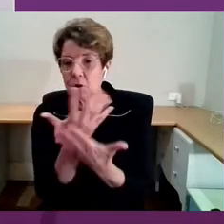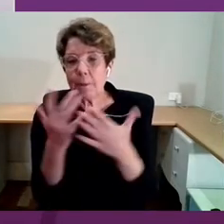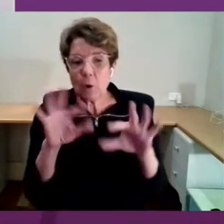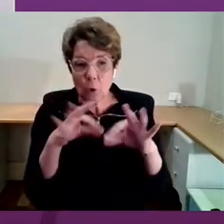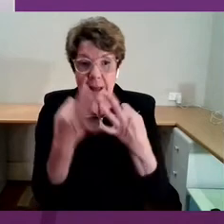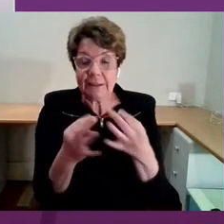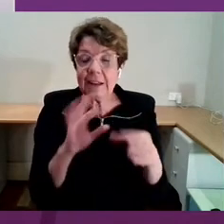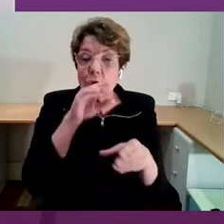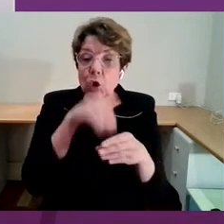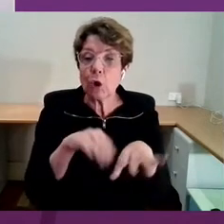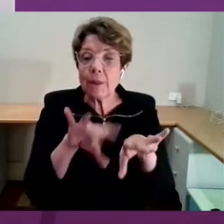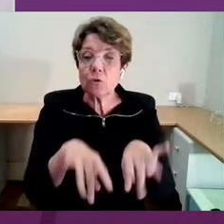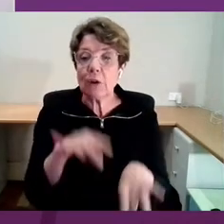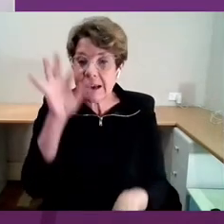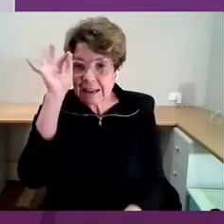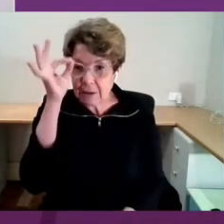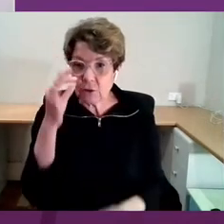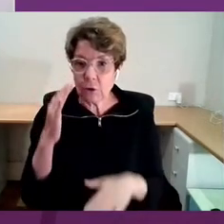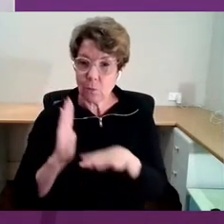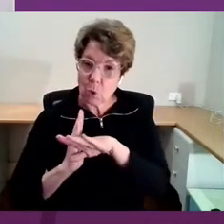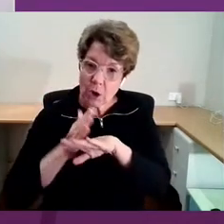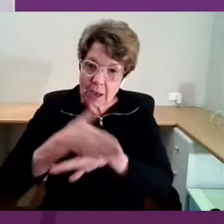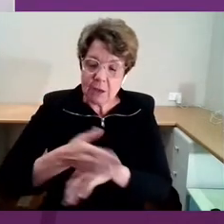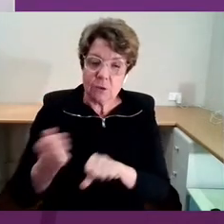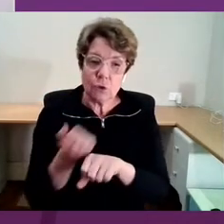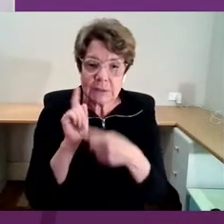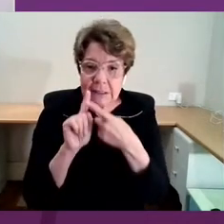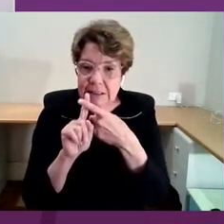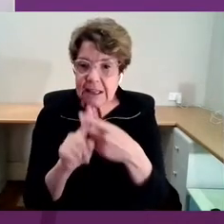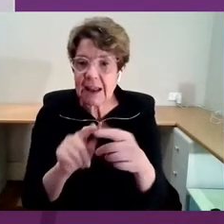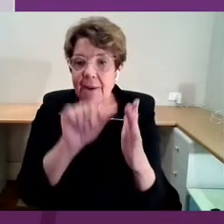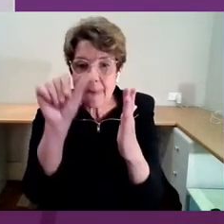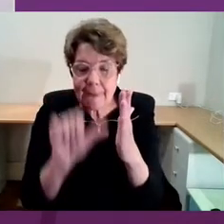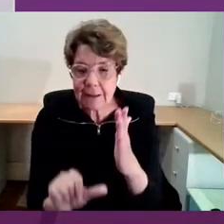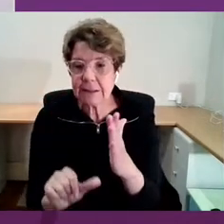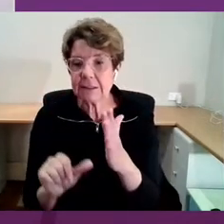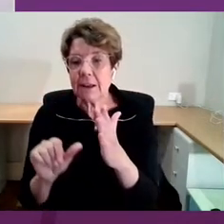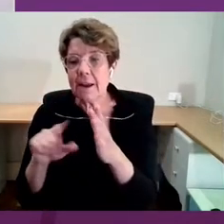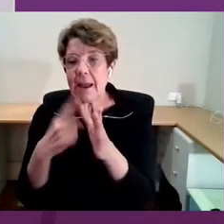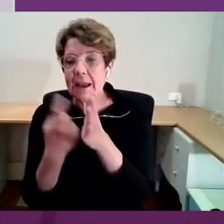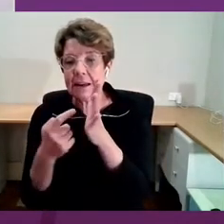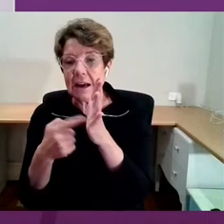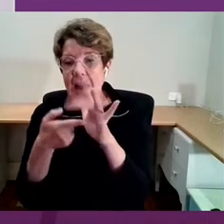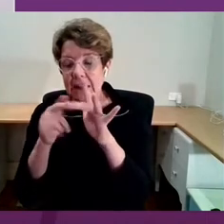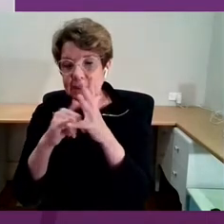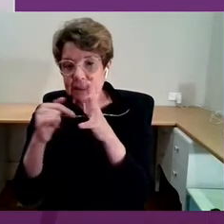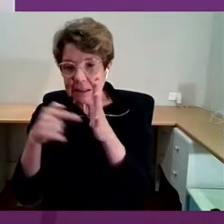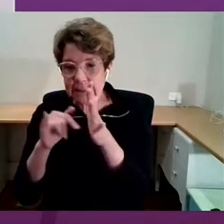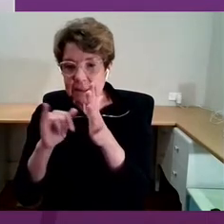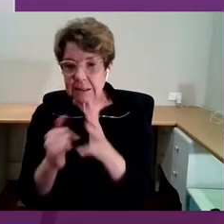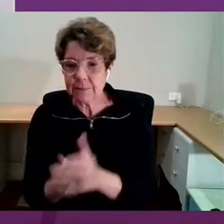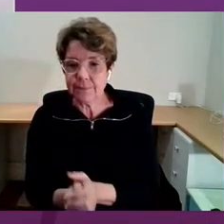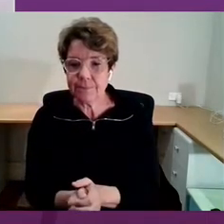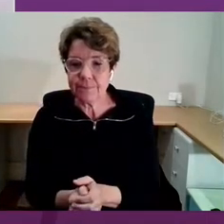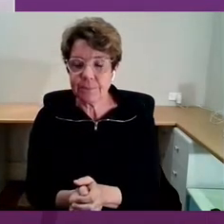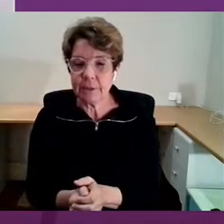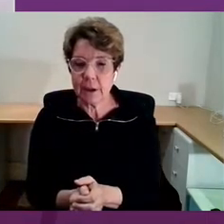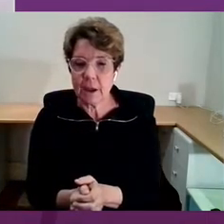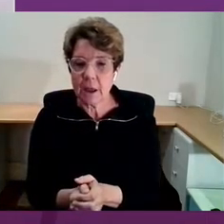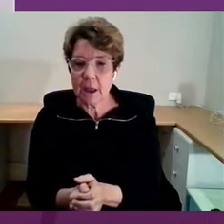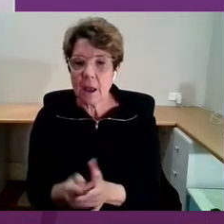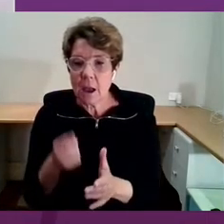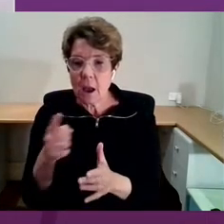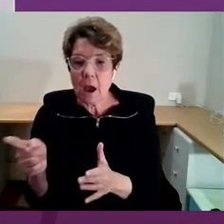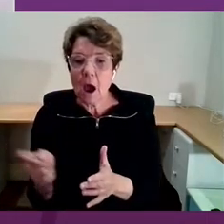to sustain artists and artistry and particularly support it. I'm a member of the Creative Economy Task